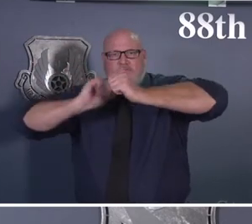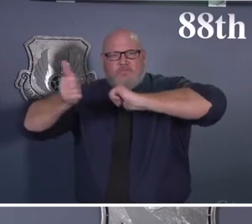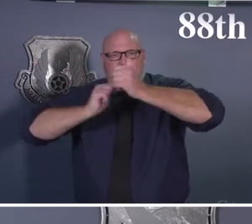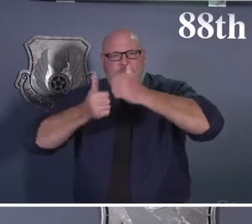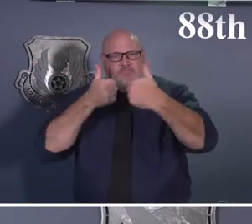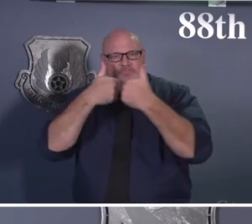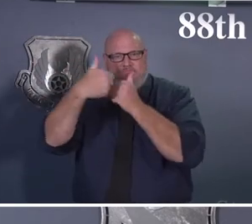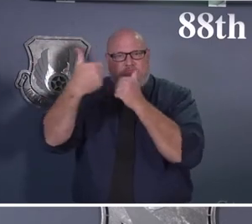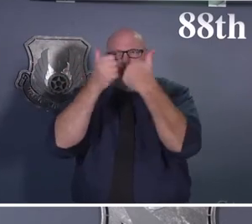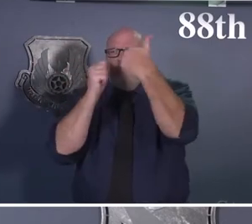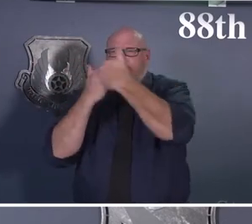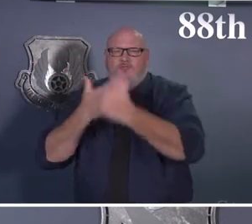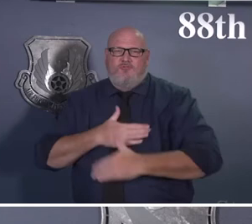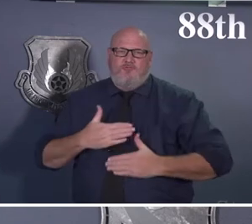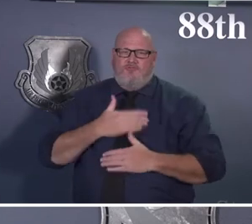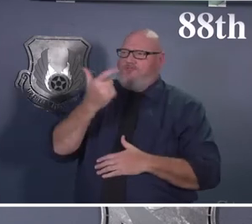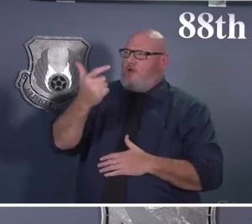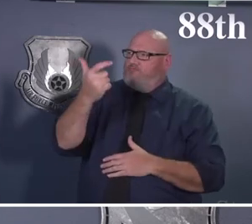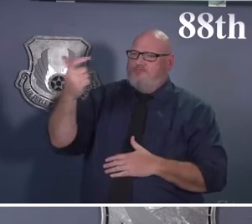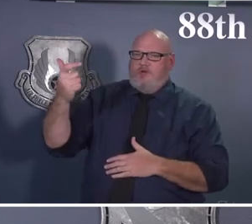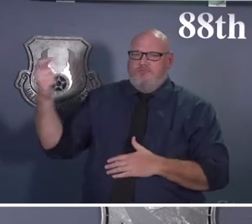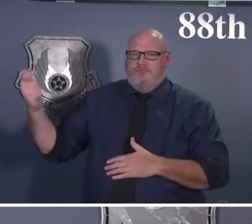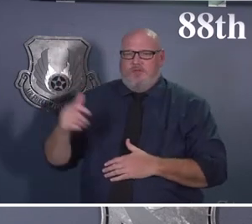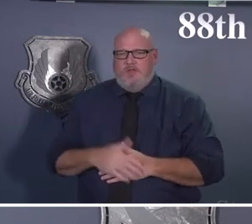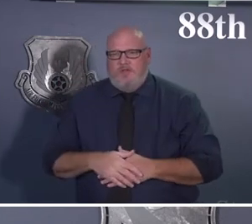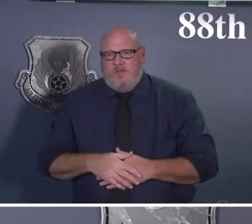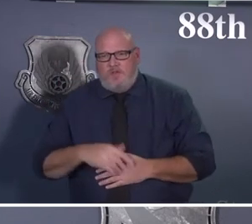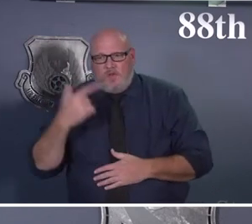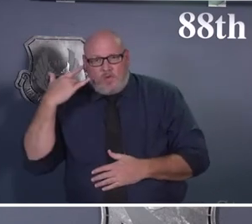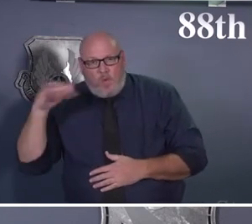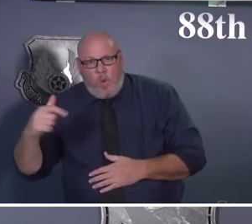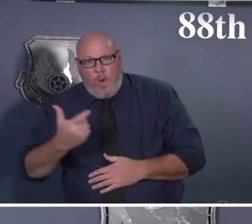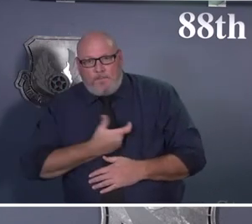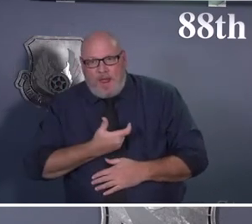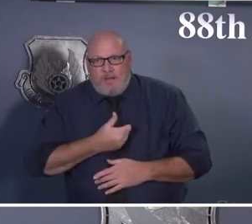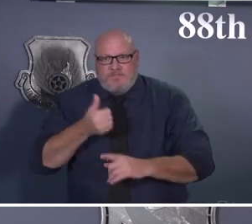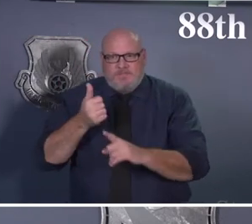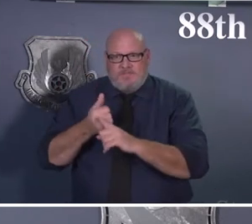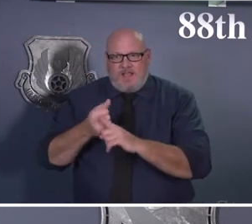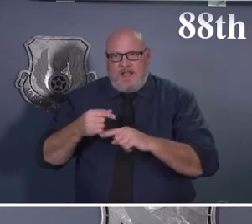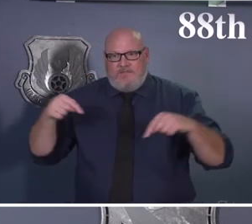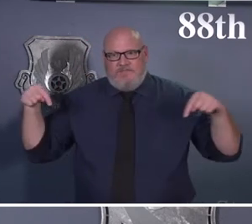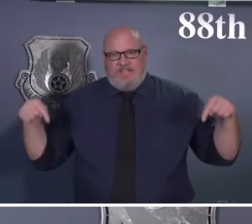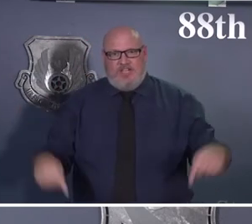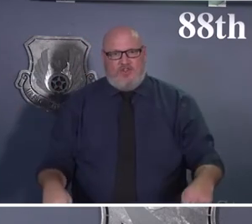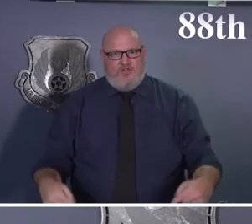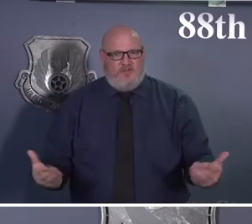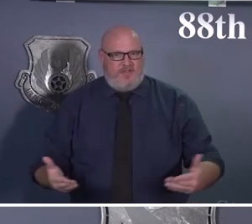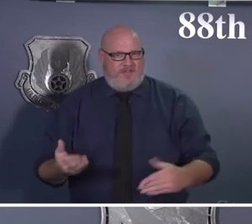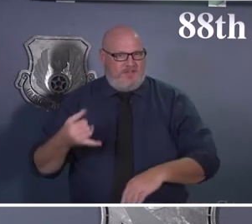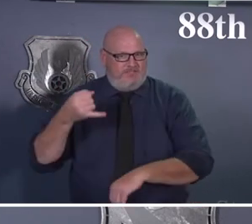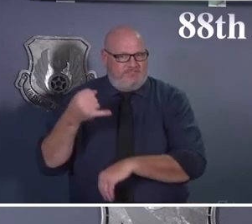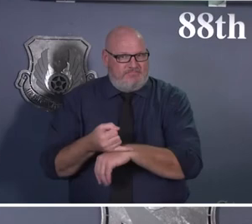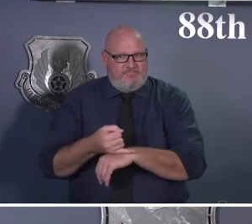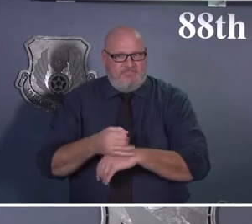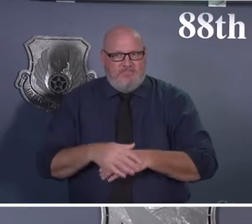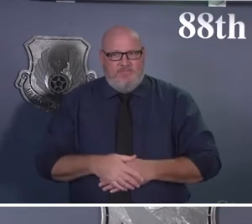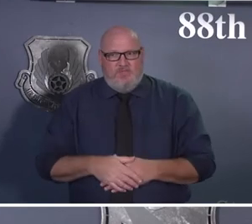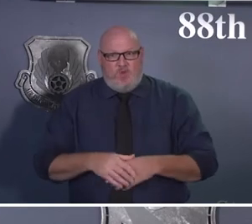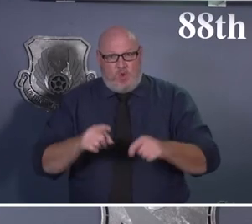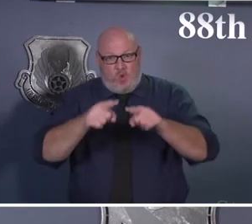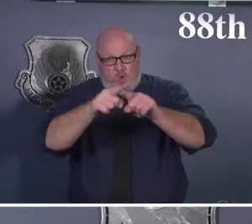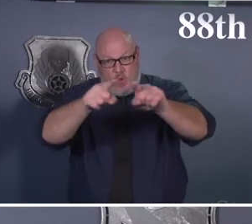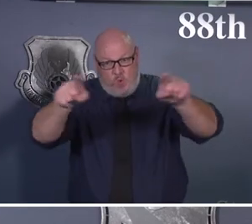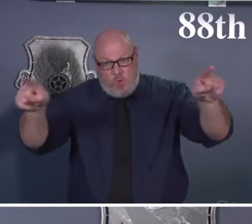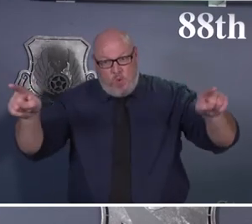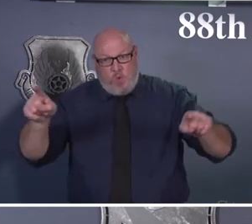-stars, the amazing folks, the gold medal winners that we have across this installation that are delivering huge victories each and every